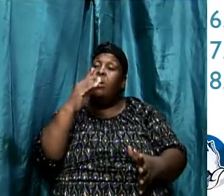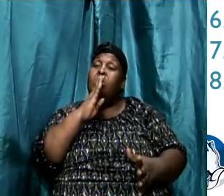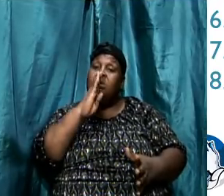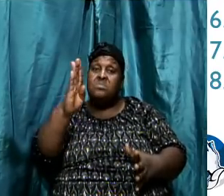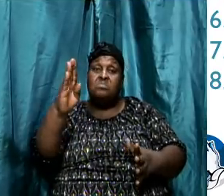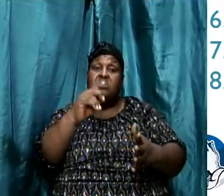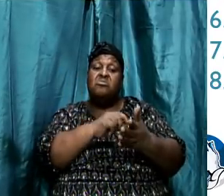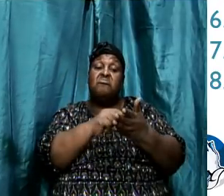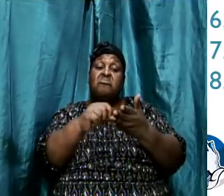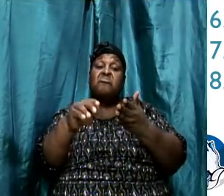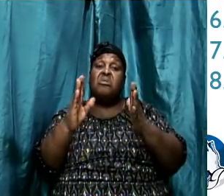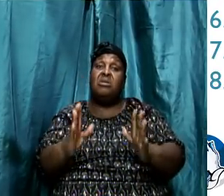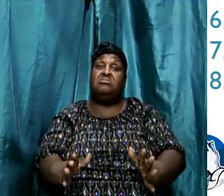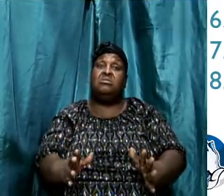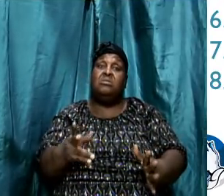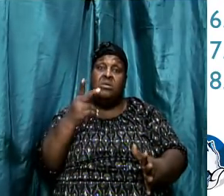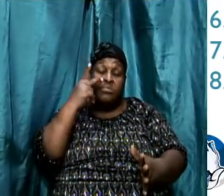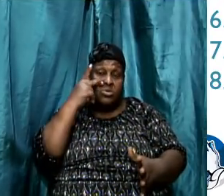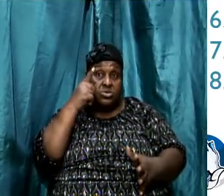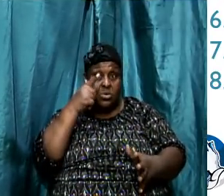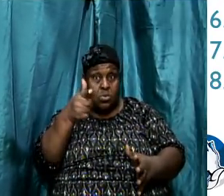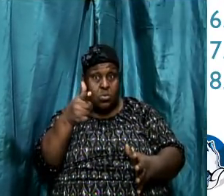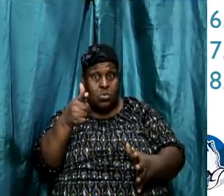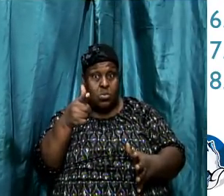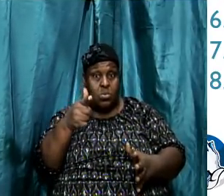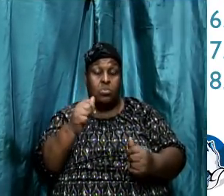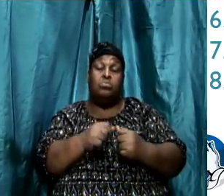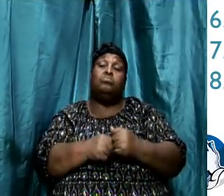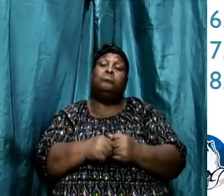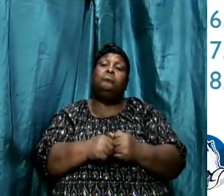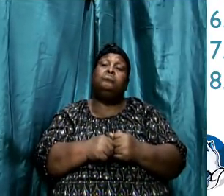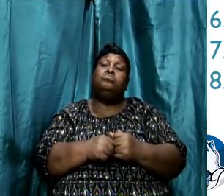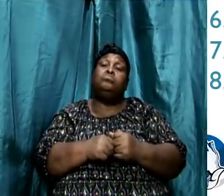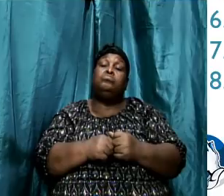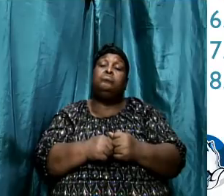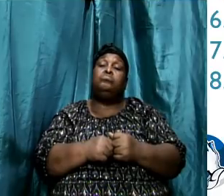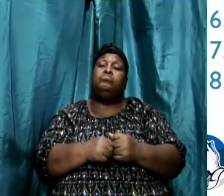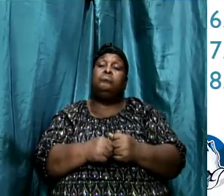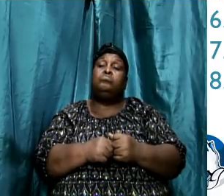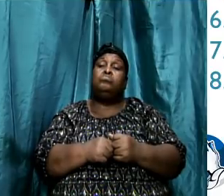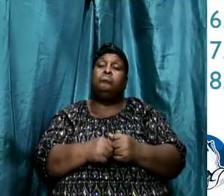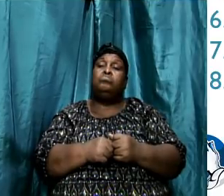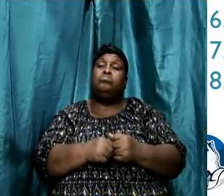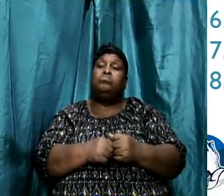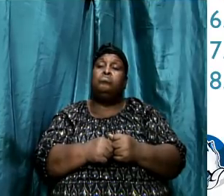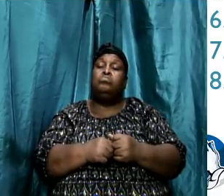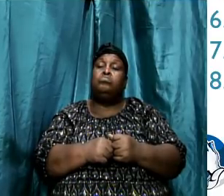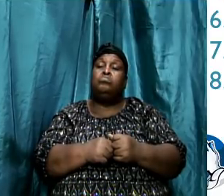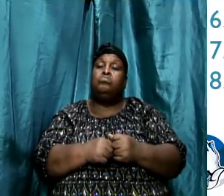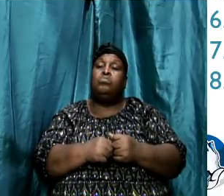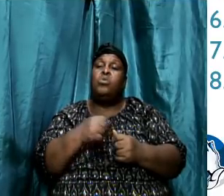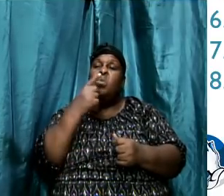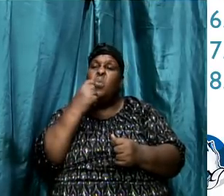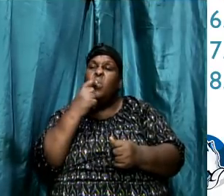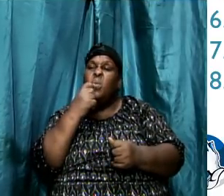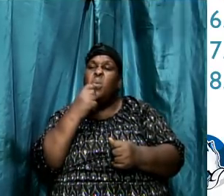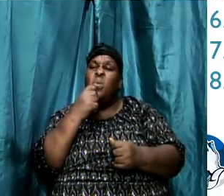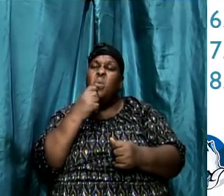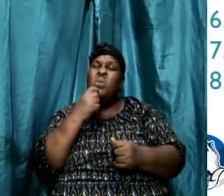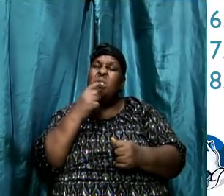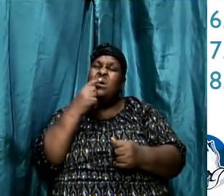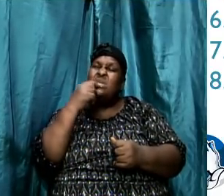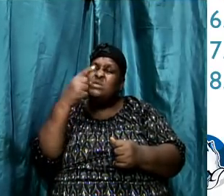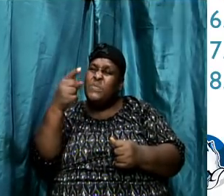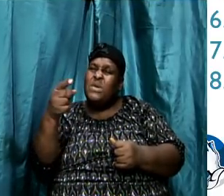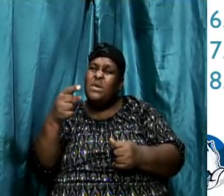Look at who was actually speaking. we read a story and this comes as a place to the narrative examples. Who was actually speaking? Was it